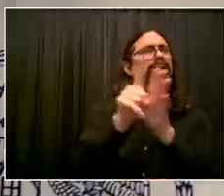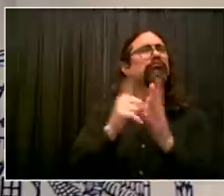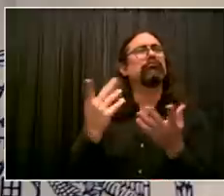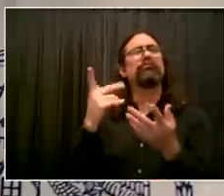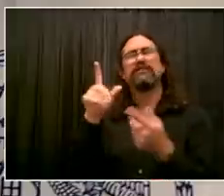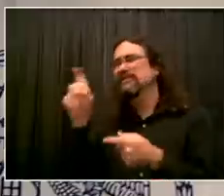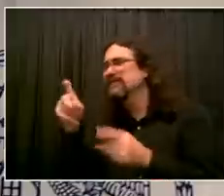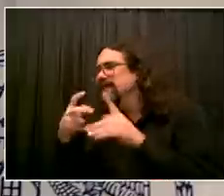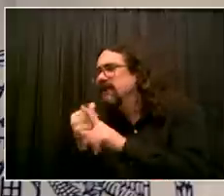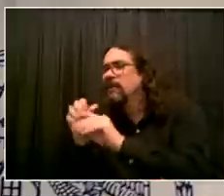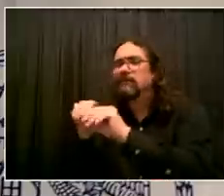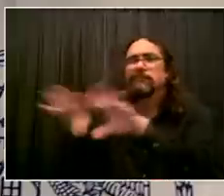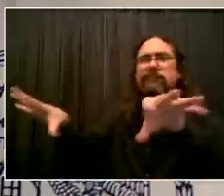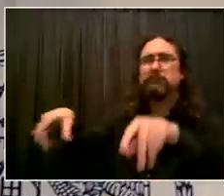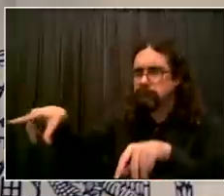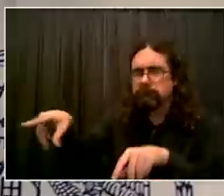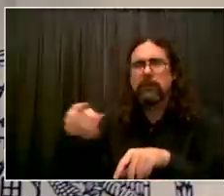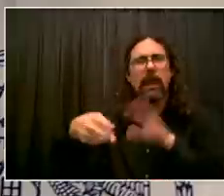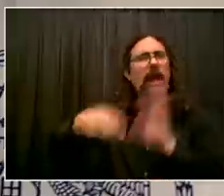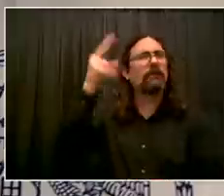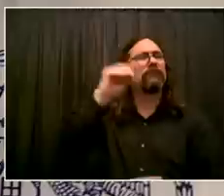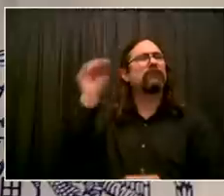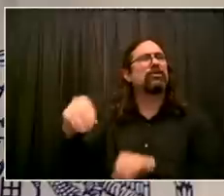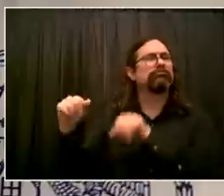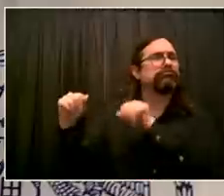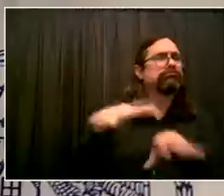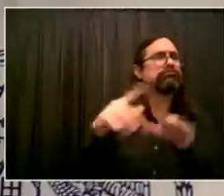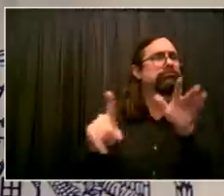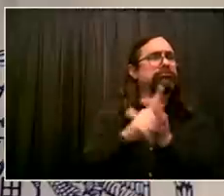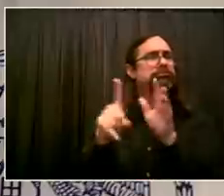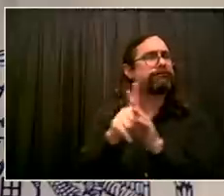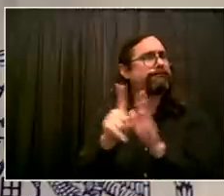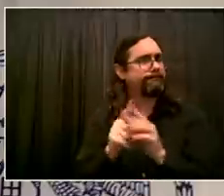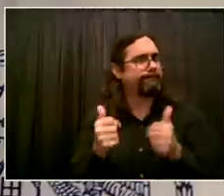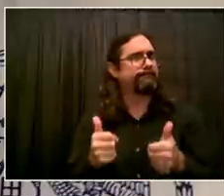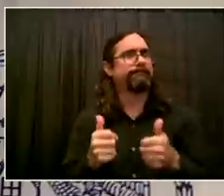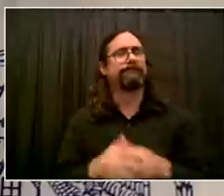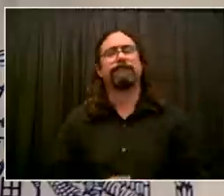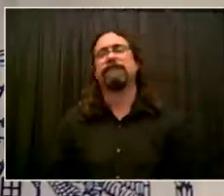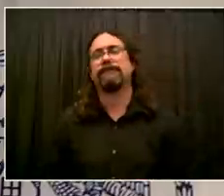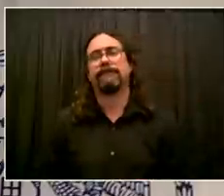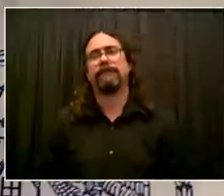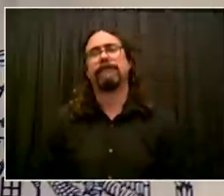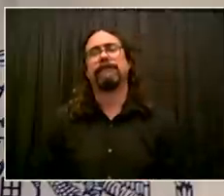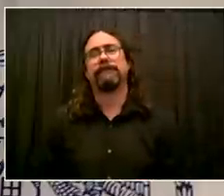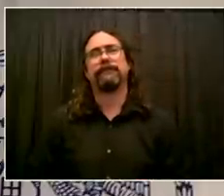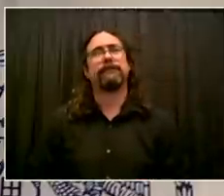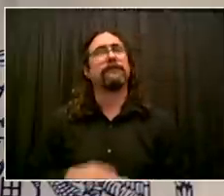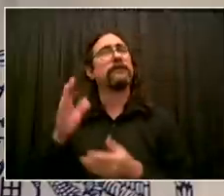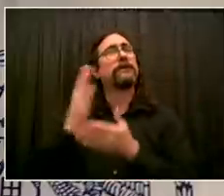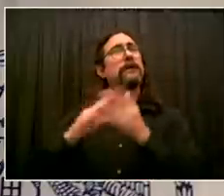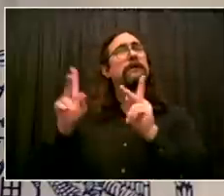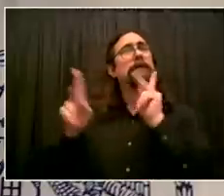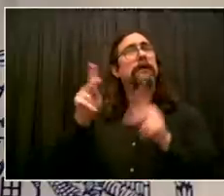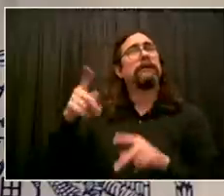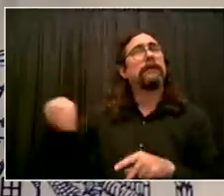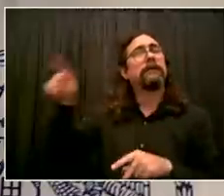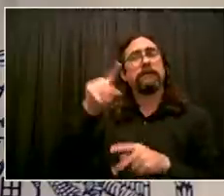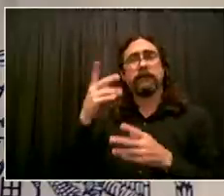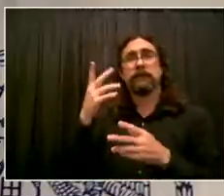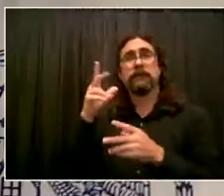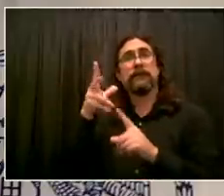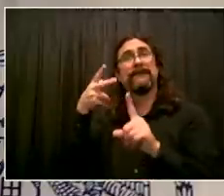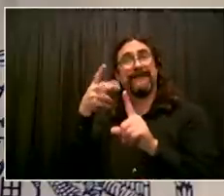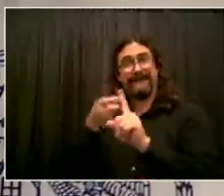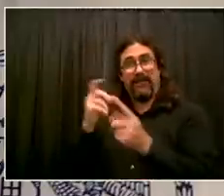information if they got it in another jurisdiction, if they got vaccinated in New Jersey, for example. But right now, here's our numbers. 87%